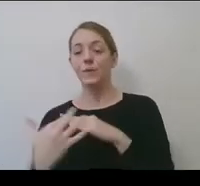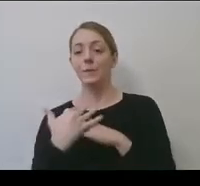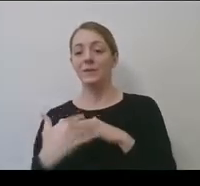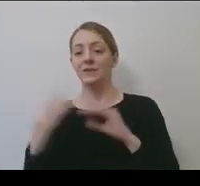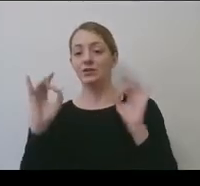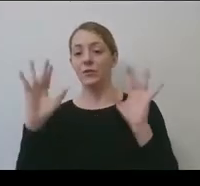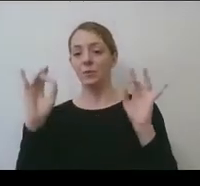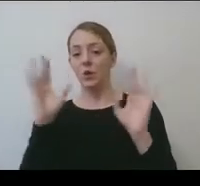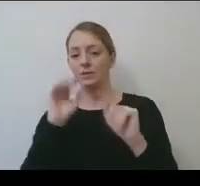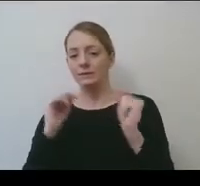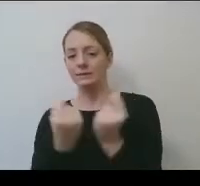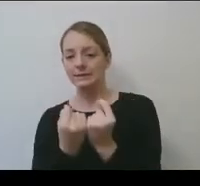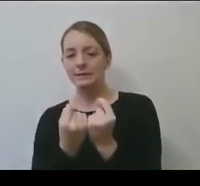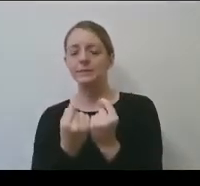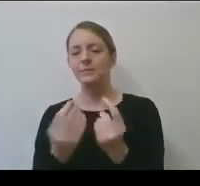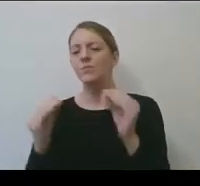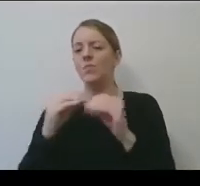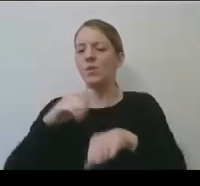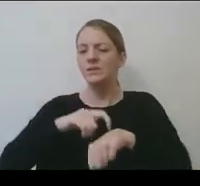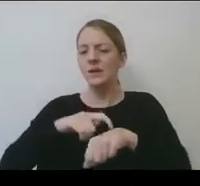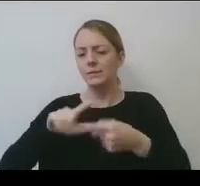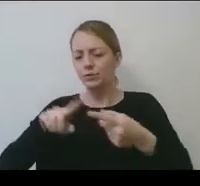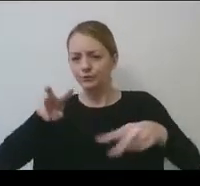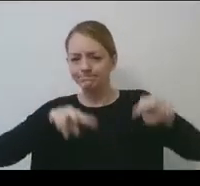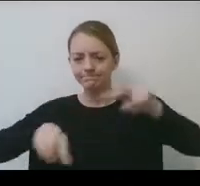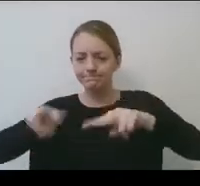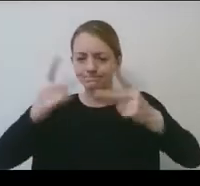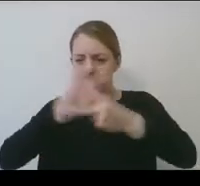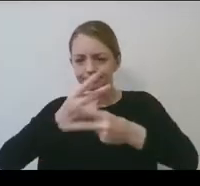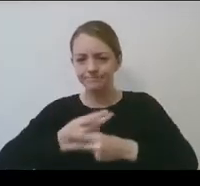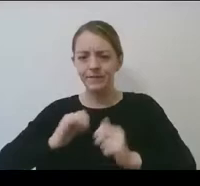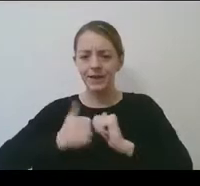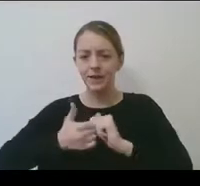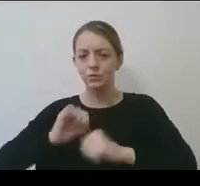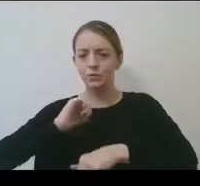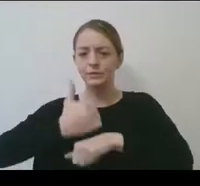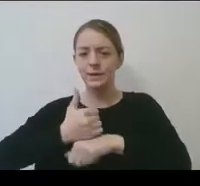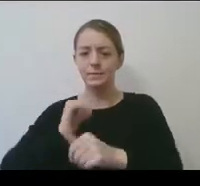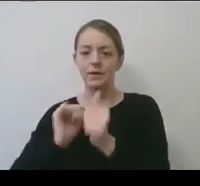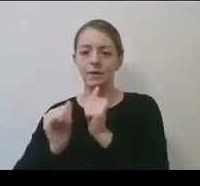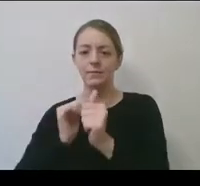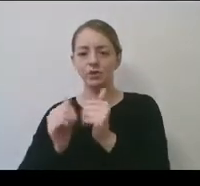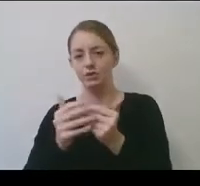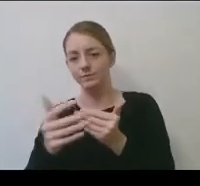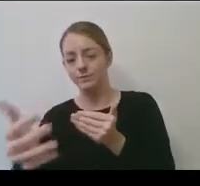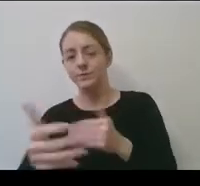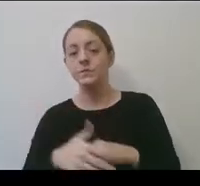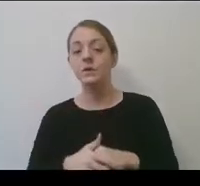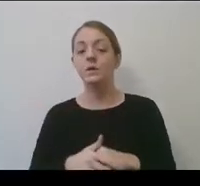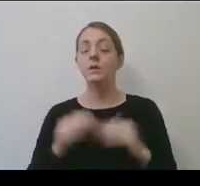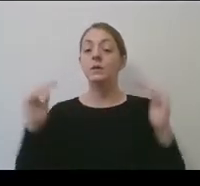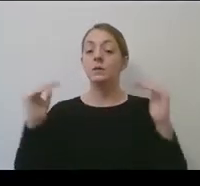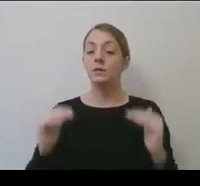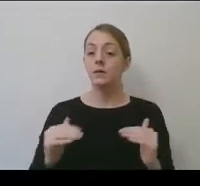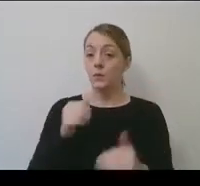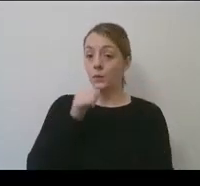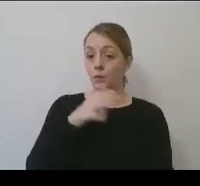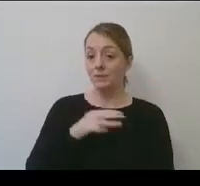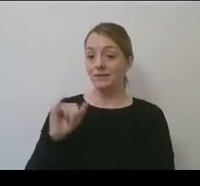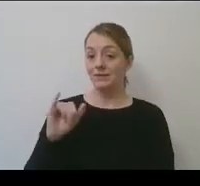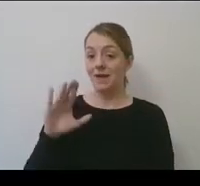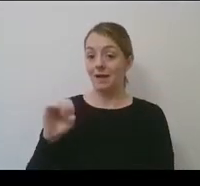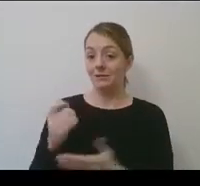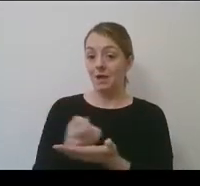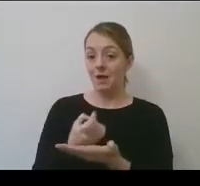and how they want to set up that competition, uh, long-term. Uh, and then the other one was women's ice hockey and that was really making a closer comparison